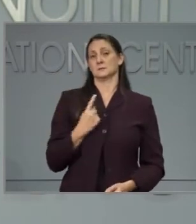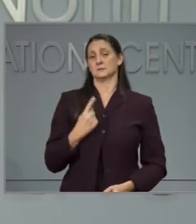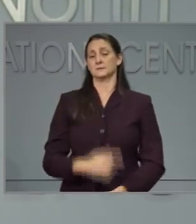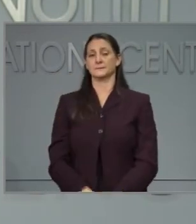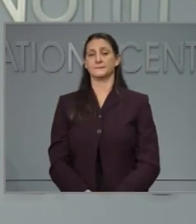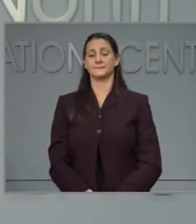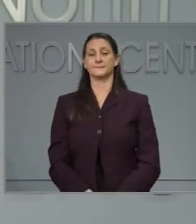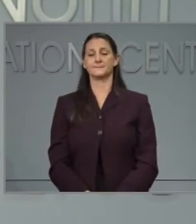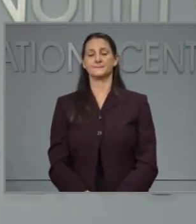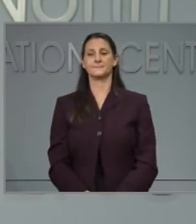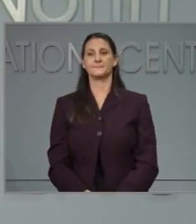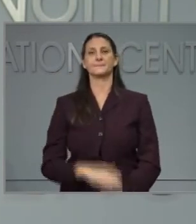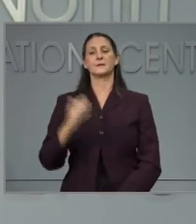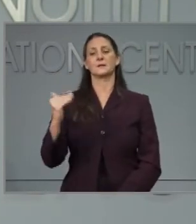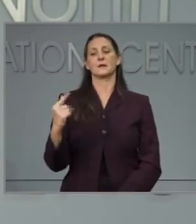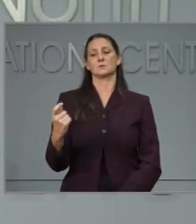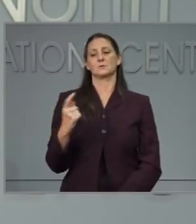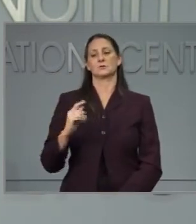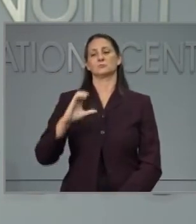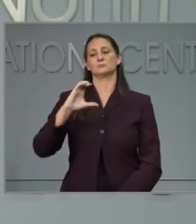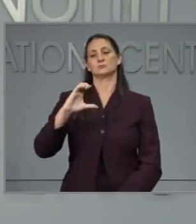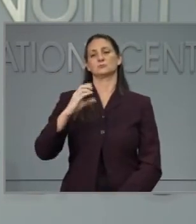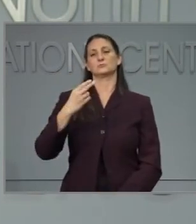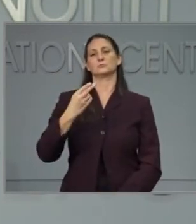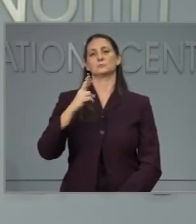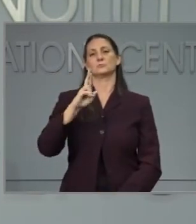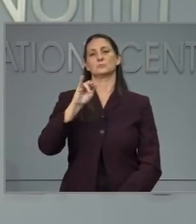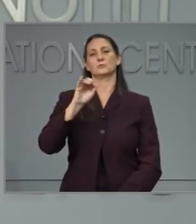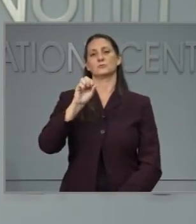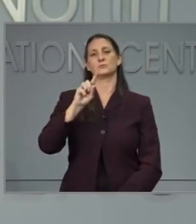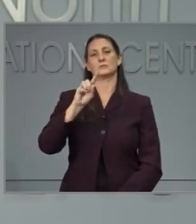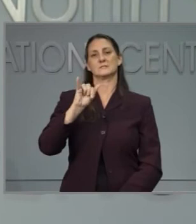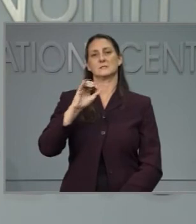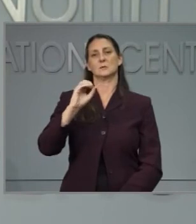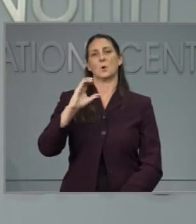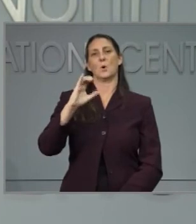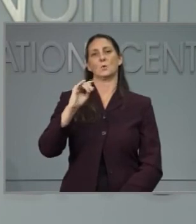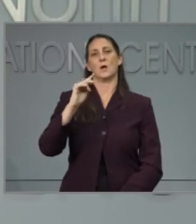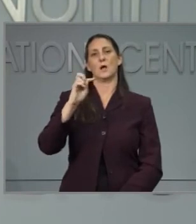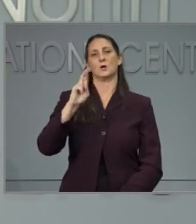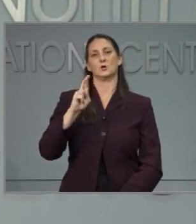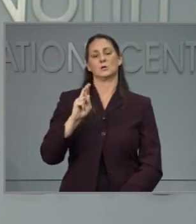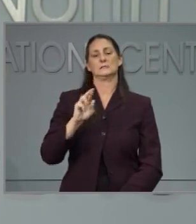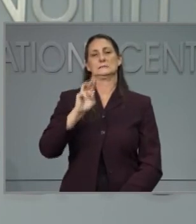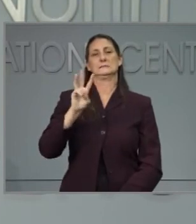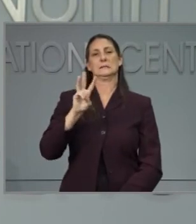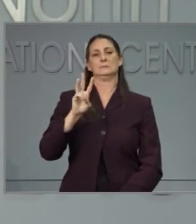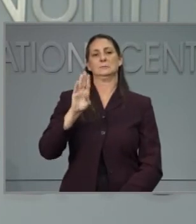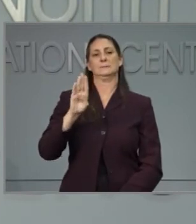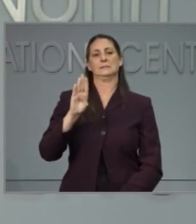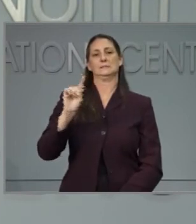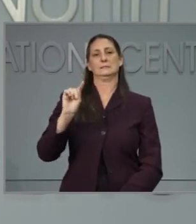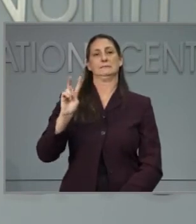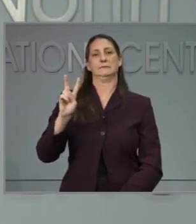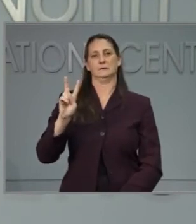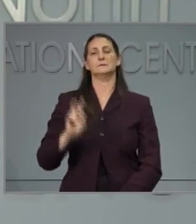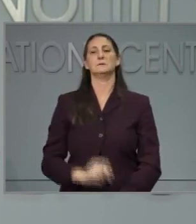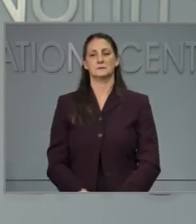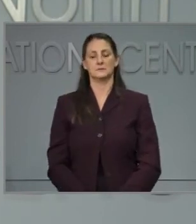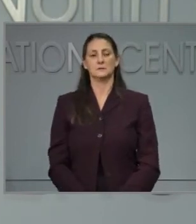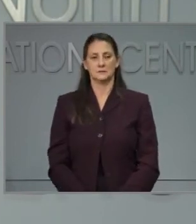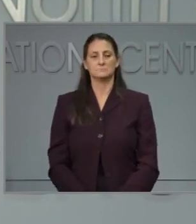Our next question is from Christy O'Connor with WBTV. Hi, Governor, this is Christy O'Connor from